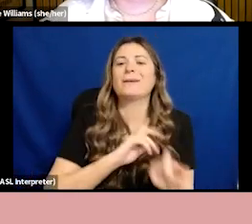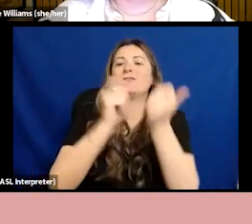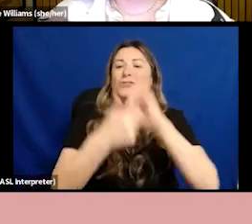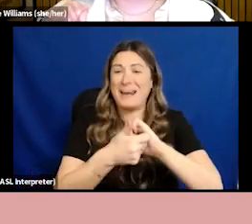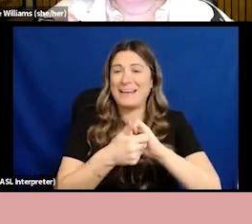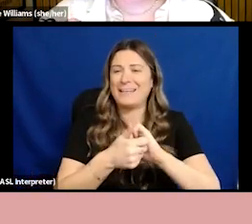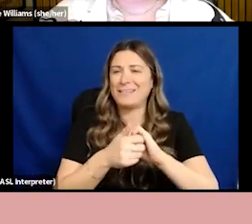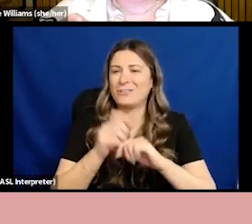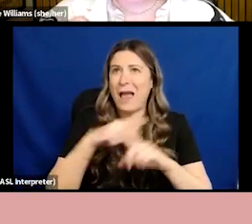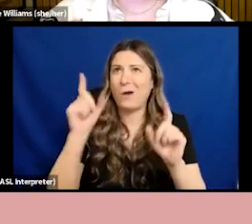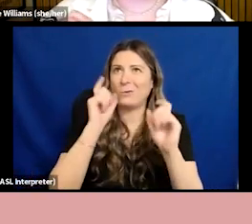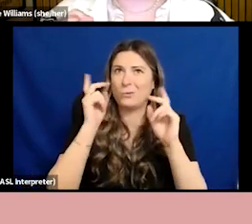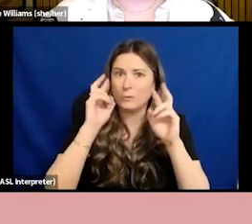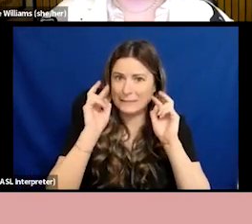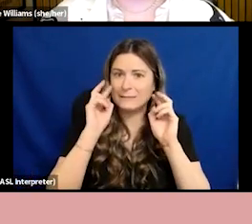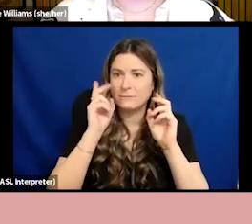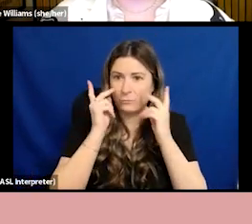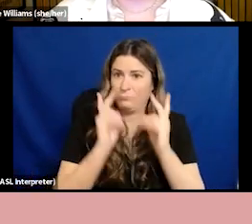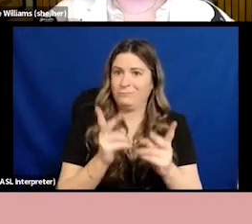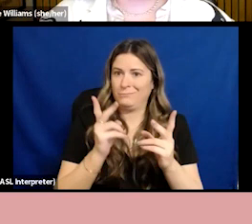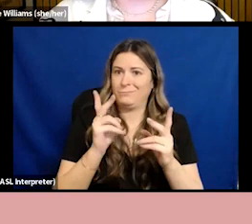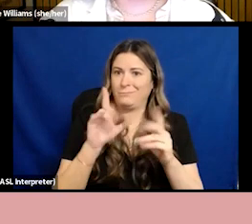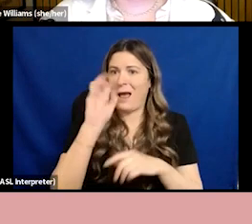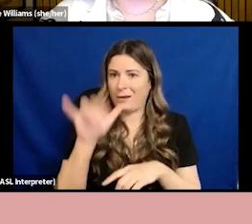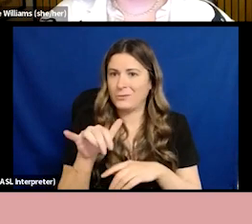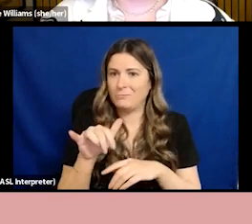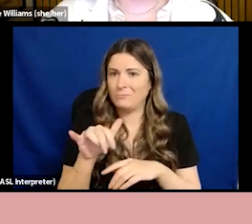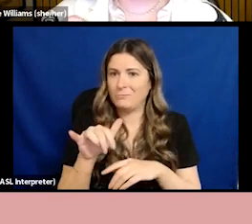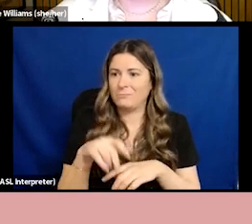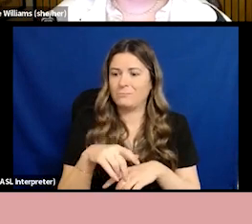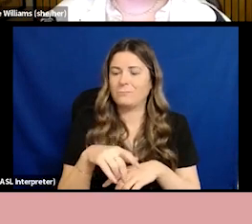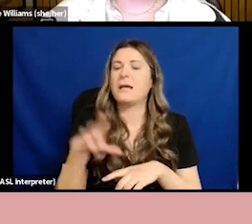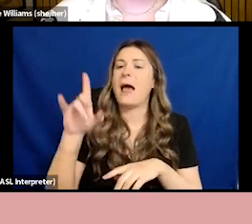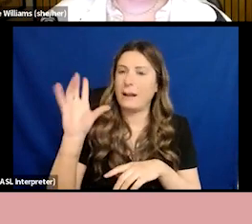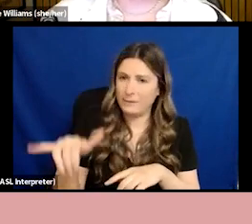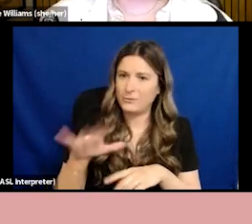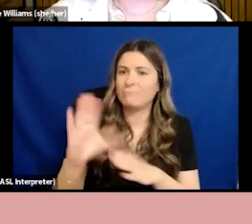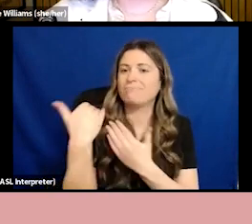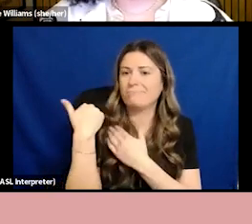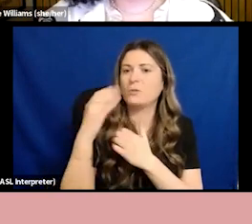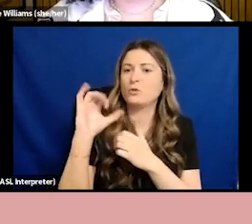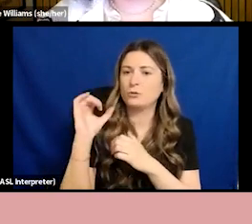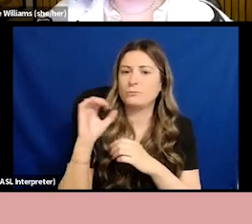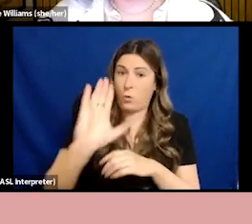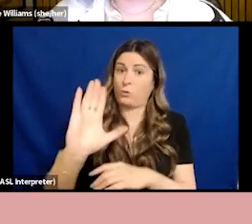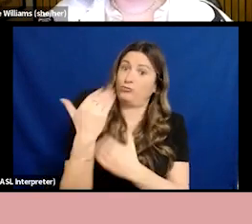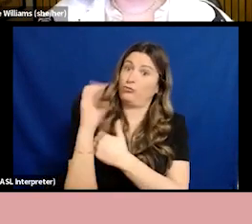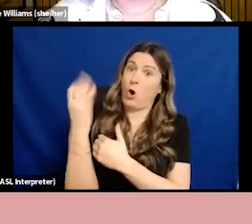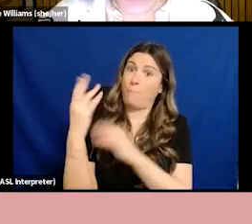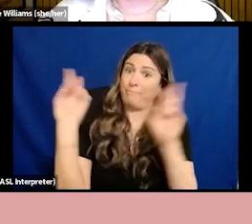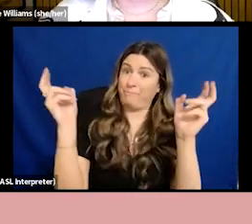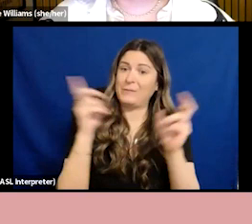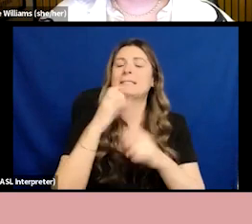As an ally, your job is to make change. And you do that in your actions, not in your thoughts or in your beliefs,